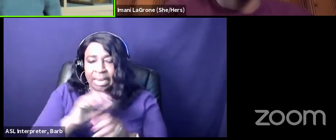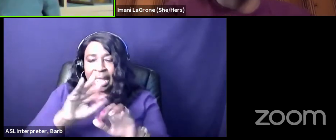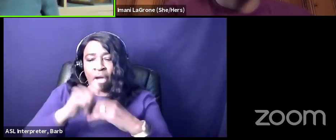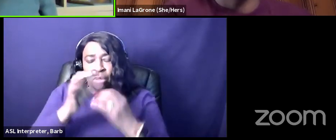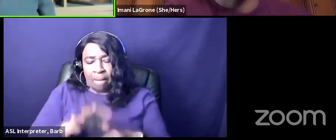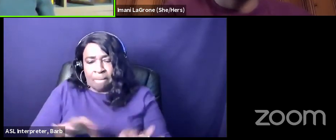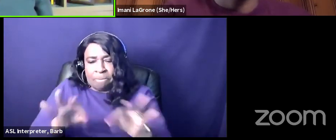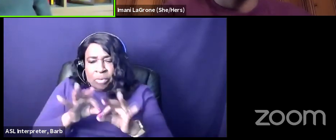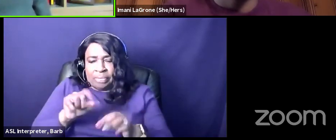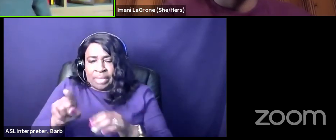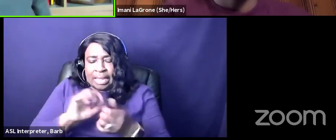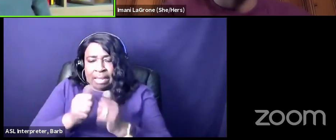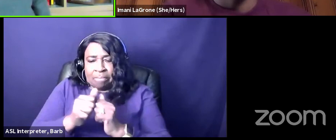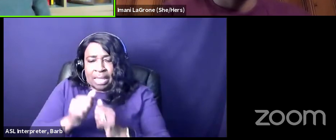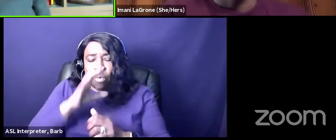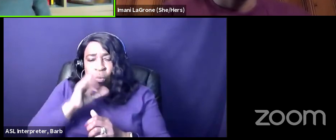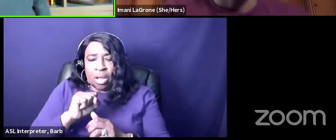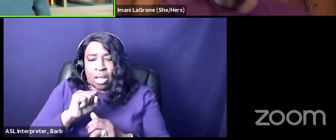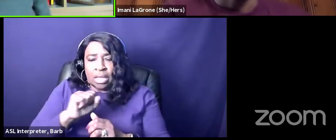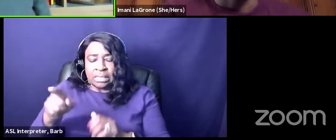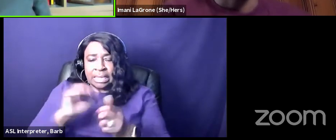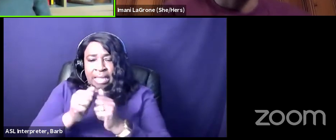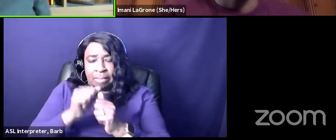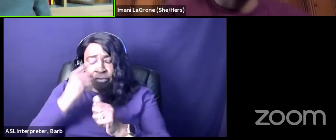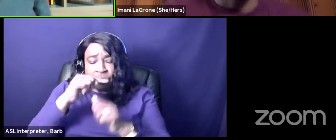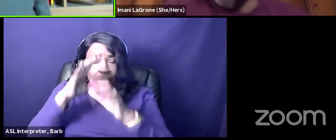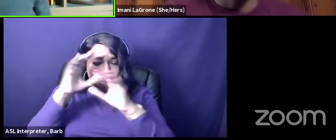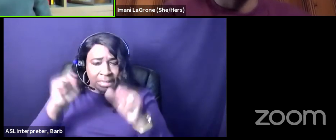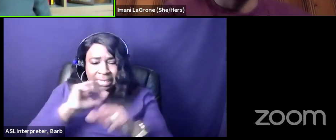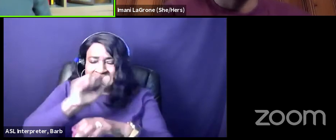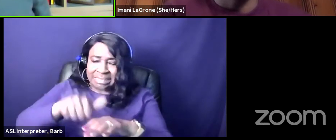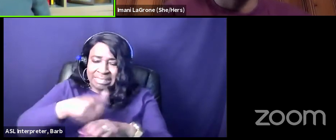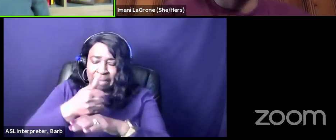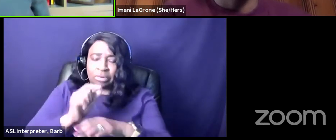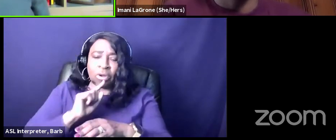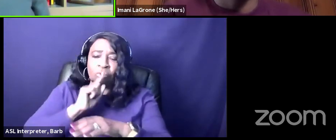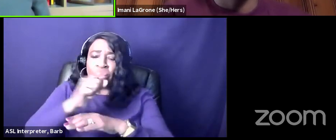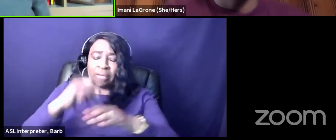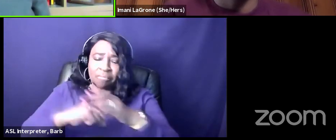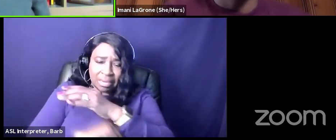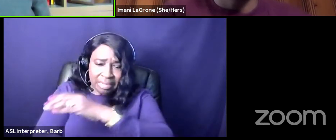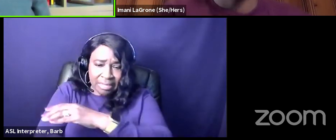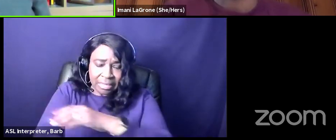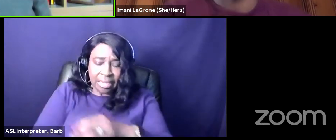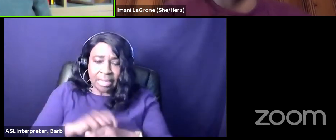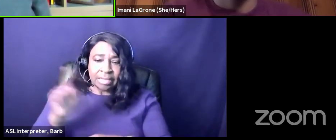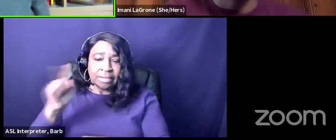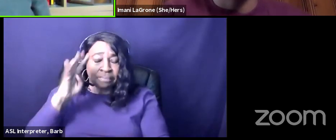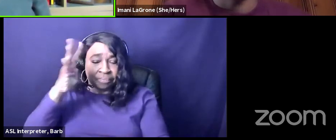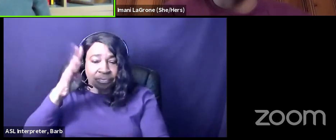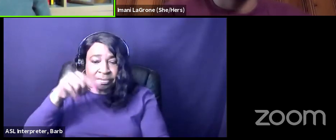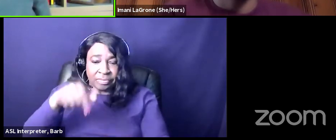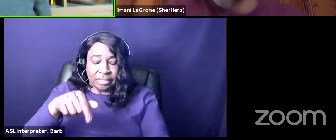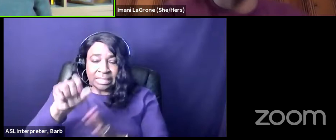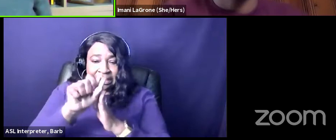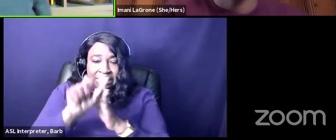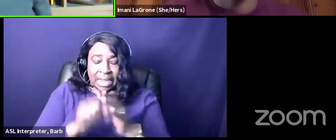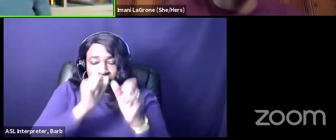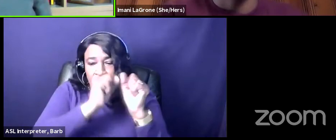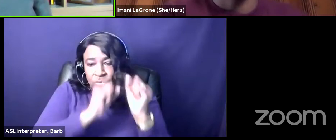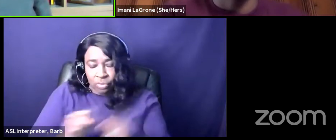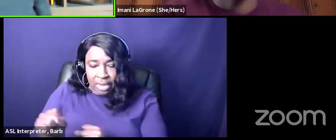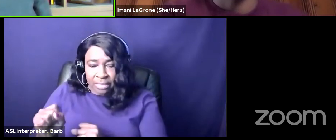for sowing the seeds and establishing a real foundation jesse jackson's the one that came up with the 50 state strategy not howard dean